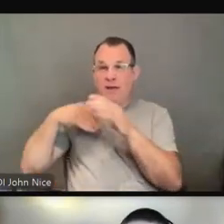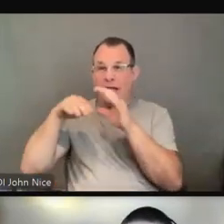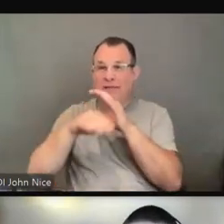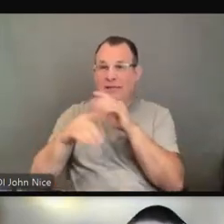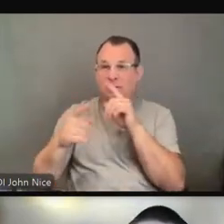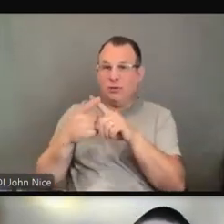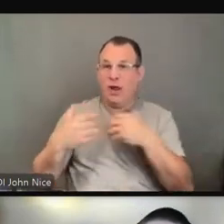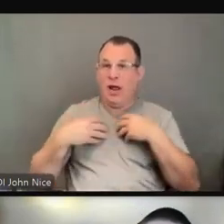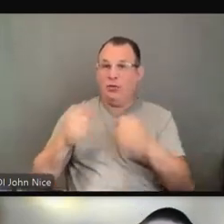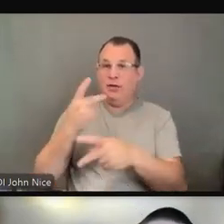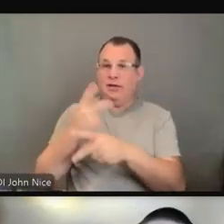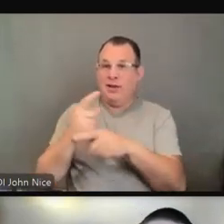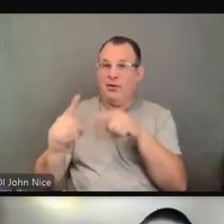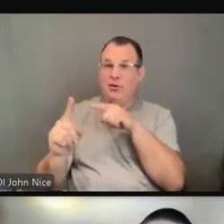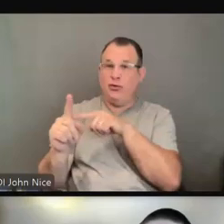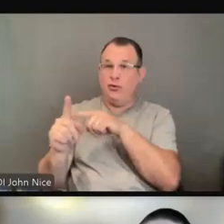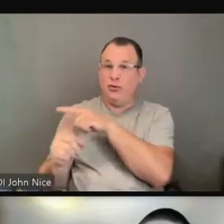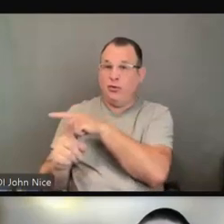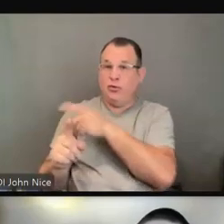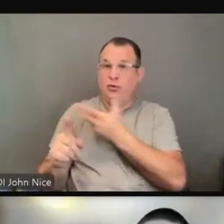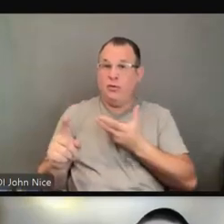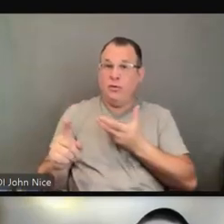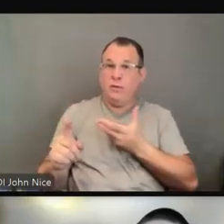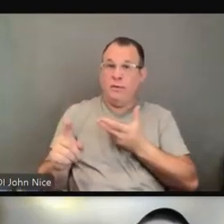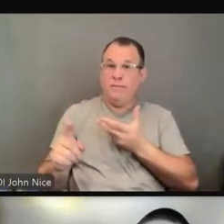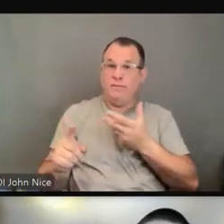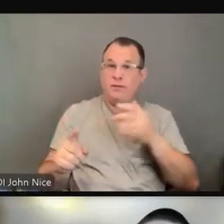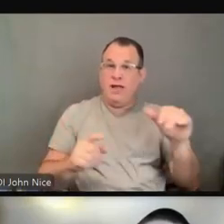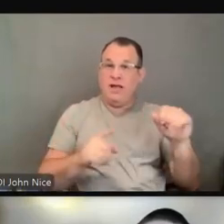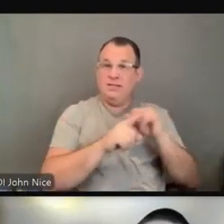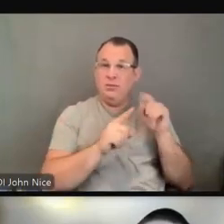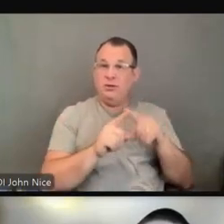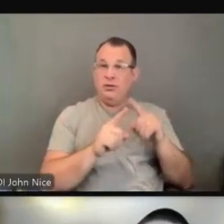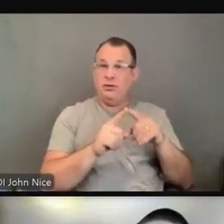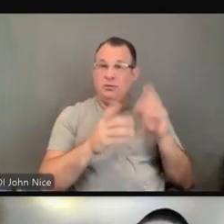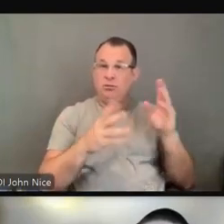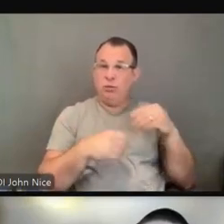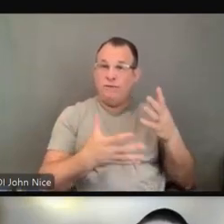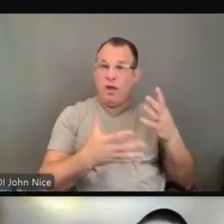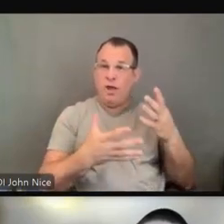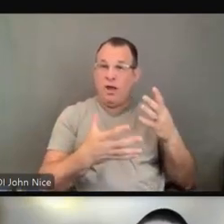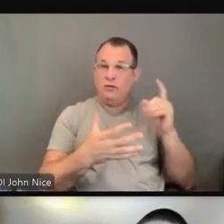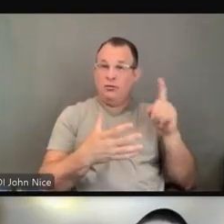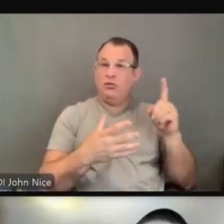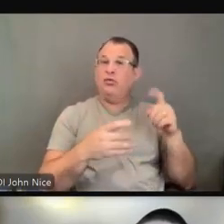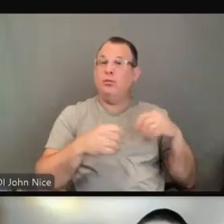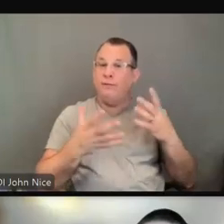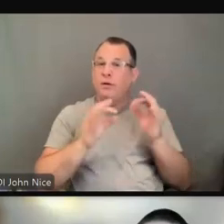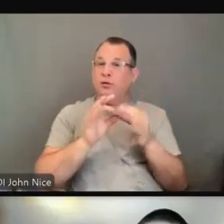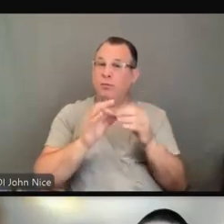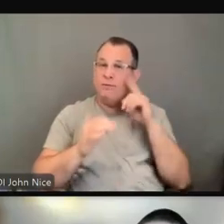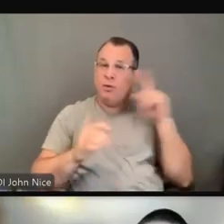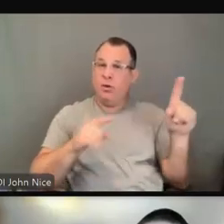So in that situation, it would be important for the provider to provide interpreting to the companion, so that the